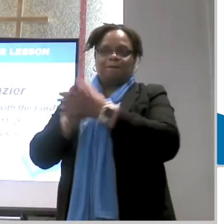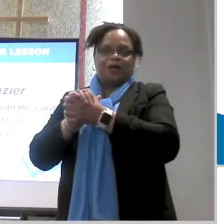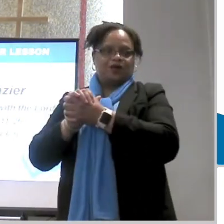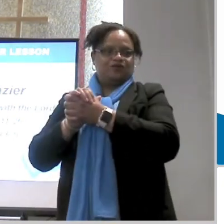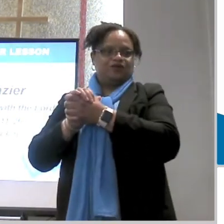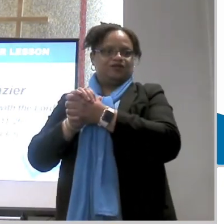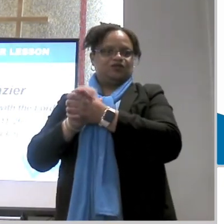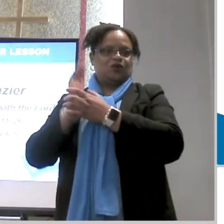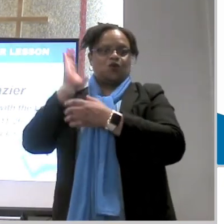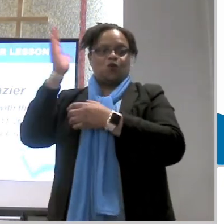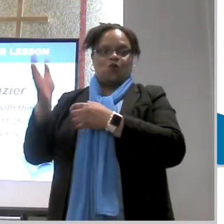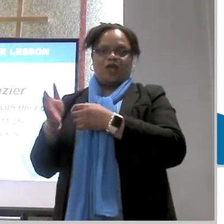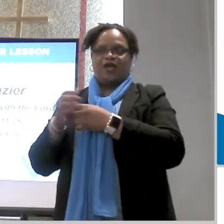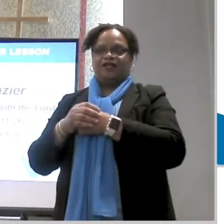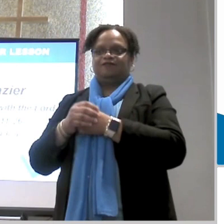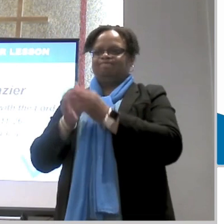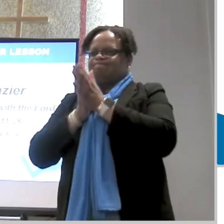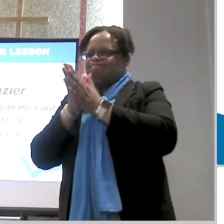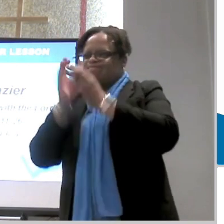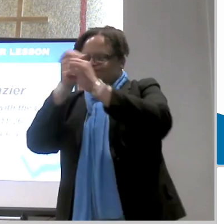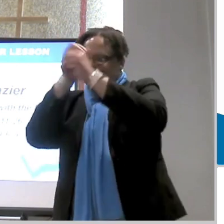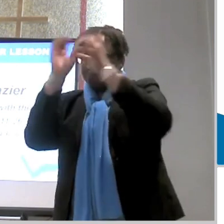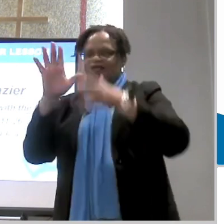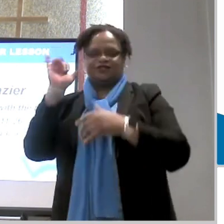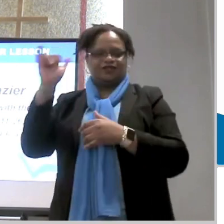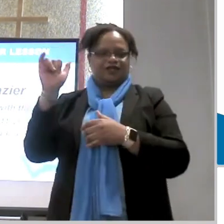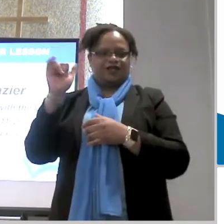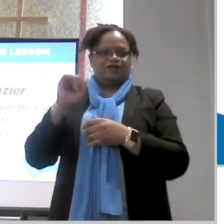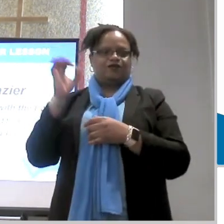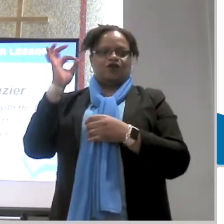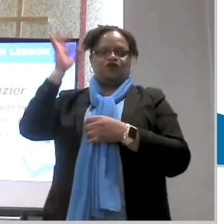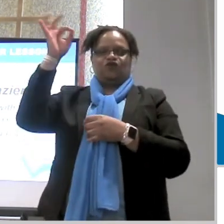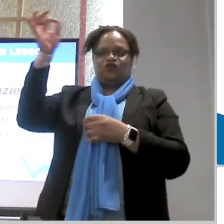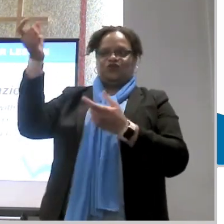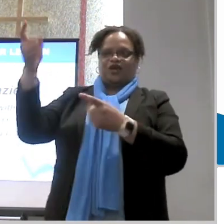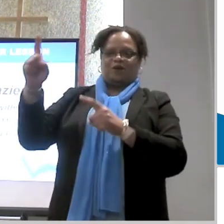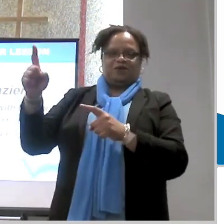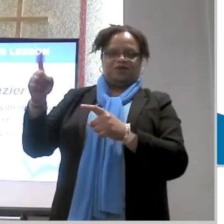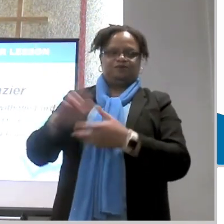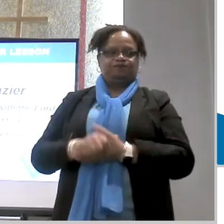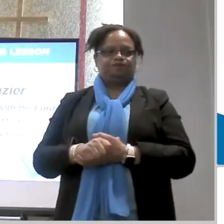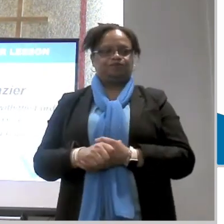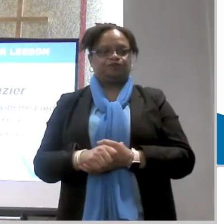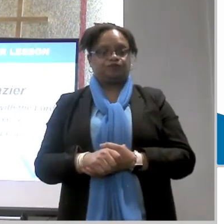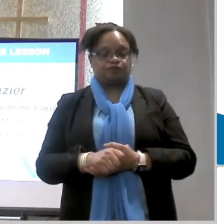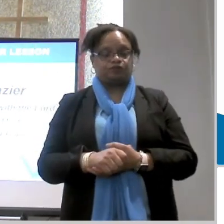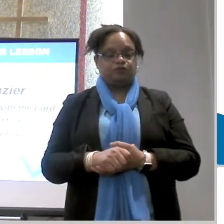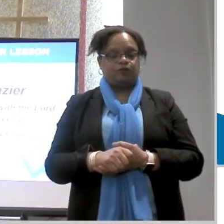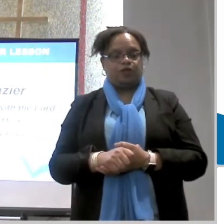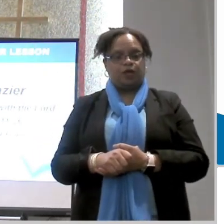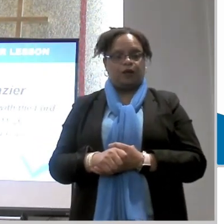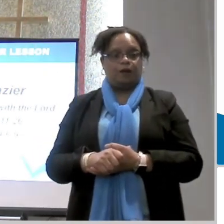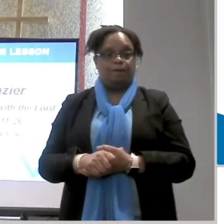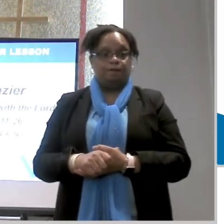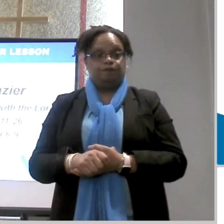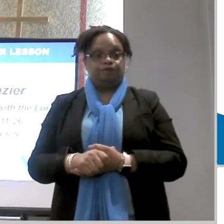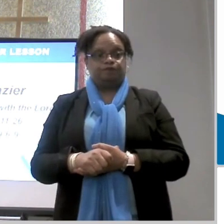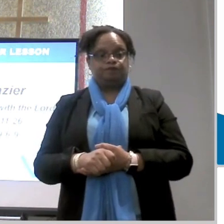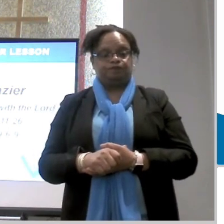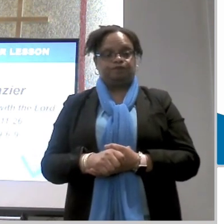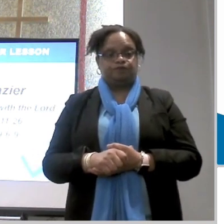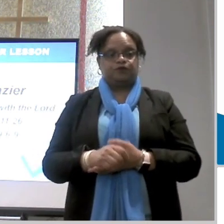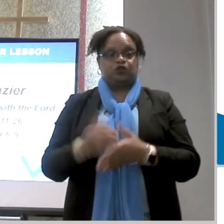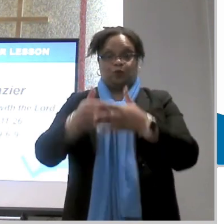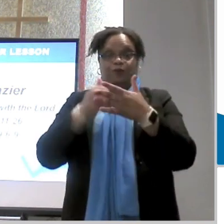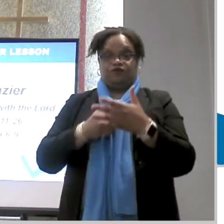let us think of what we're to anticipate and what the lord will be blessing us with as we come towards the end of this and we actually come to the culmination